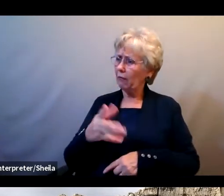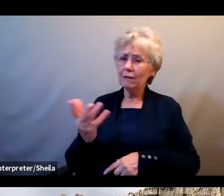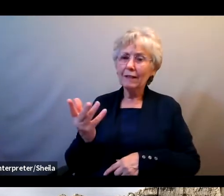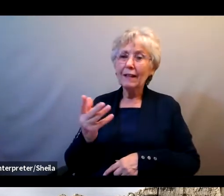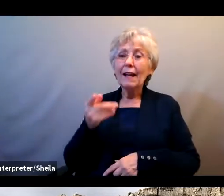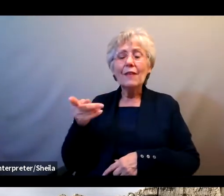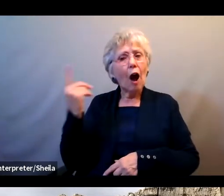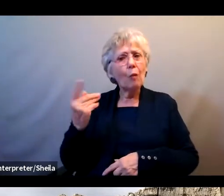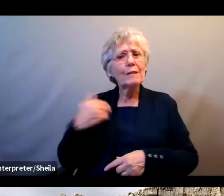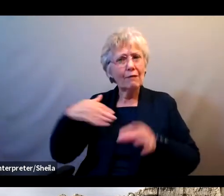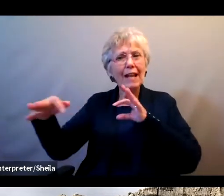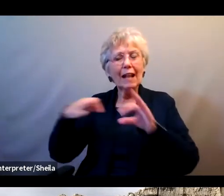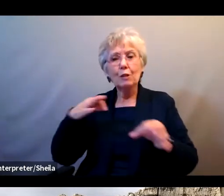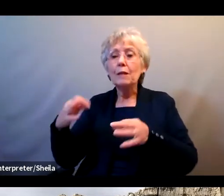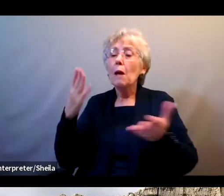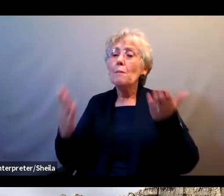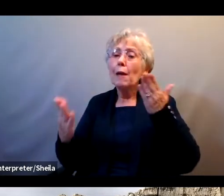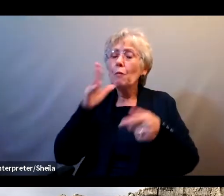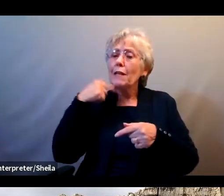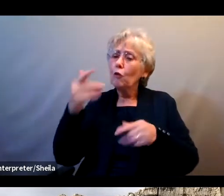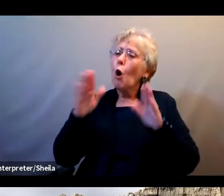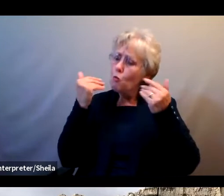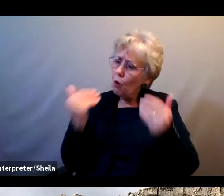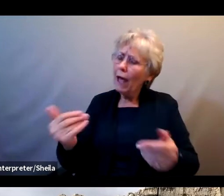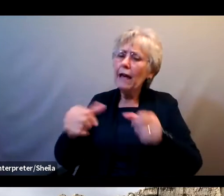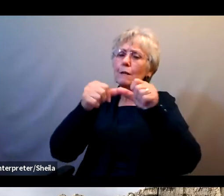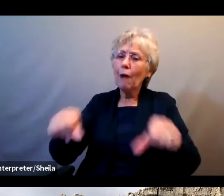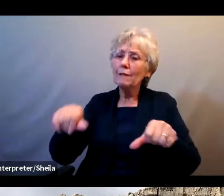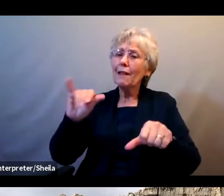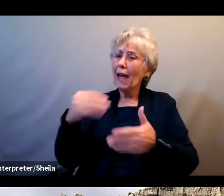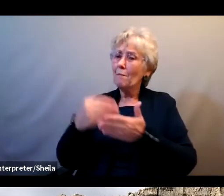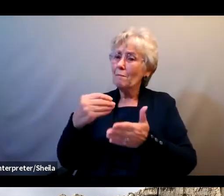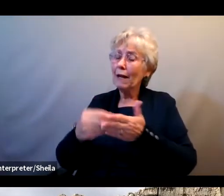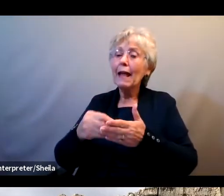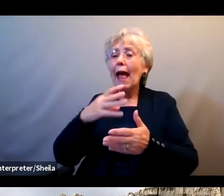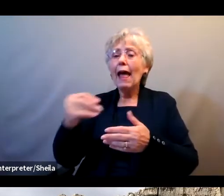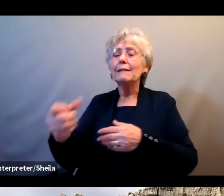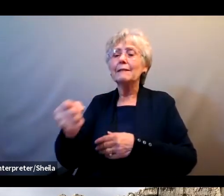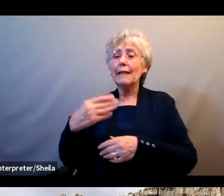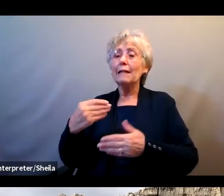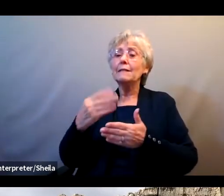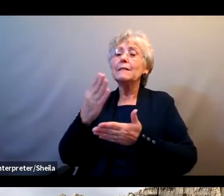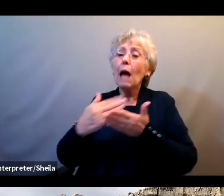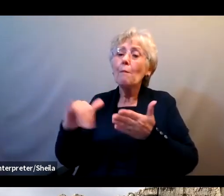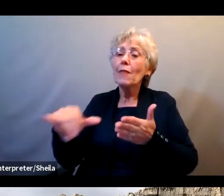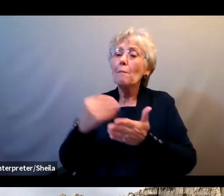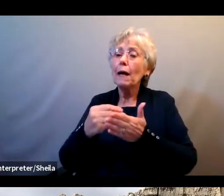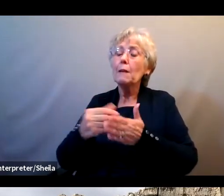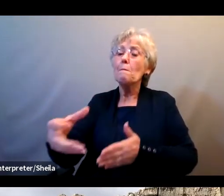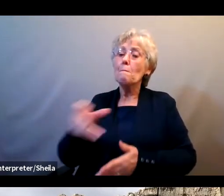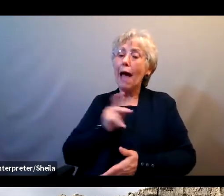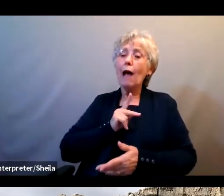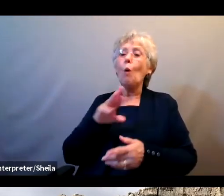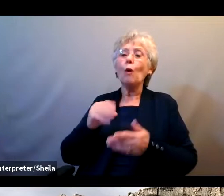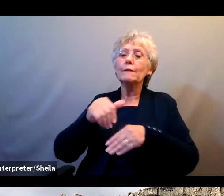explanation. They may tell you to deposit the check and then send some of the money back to them or onto someone else. But